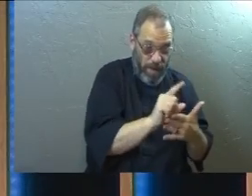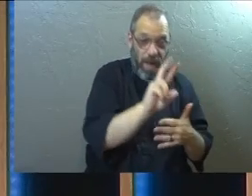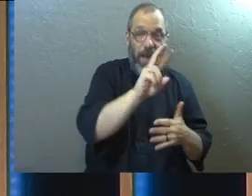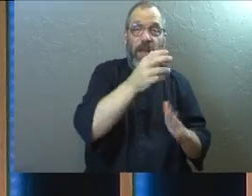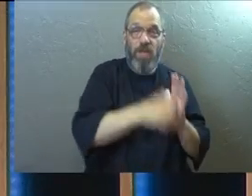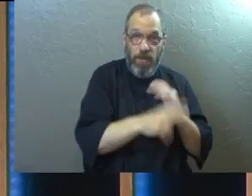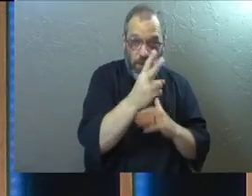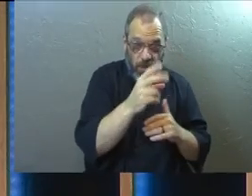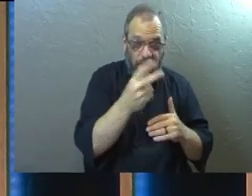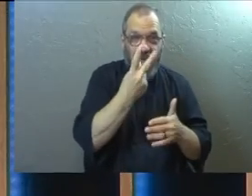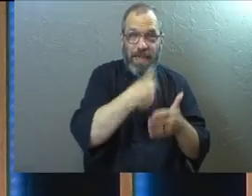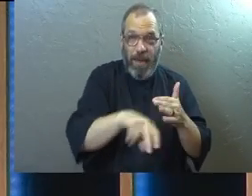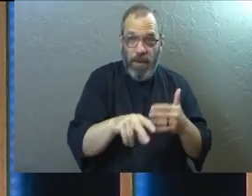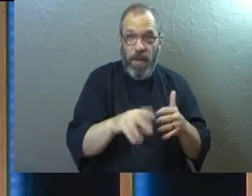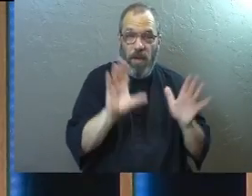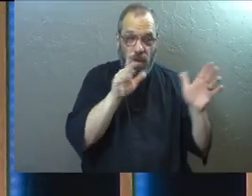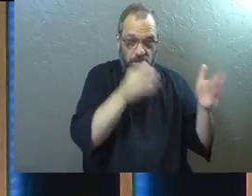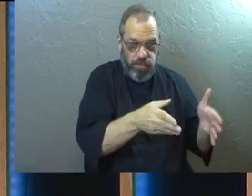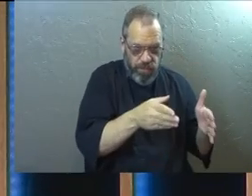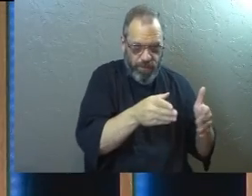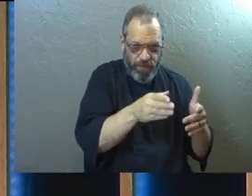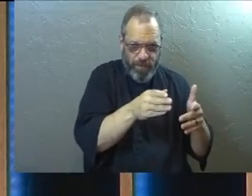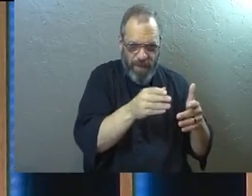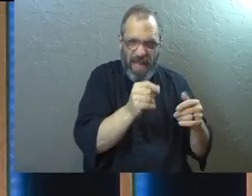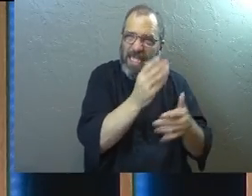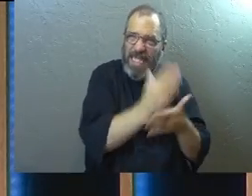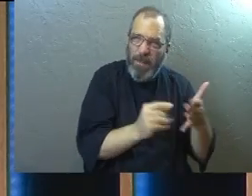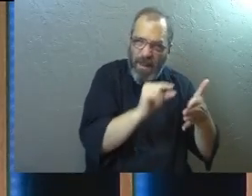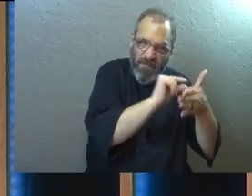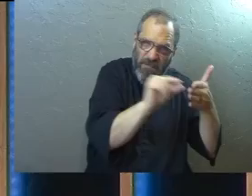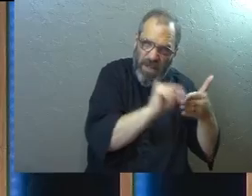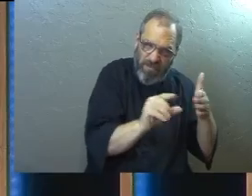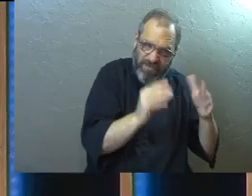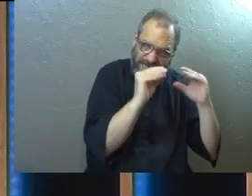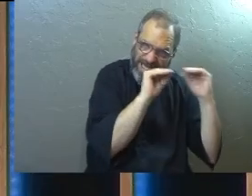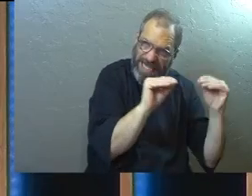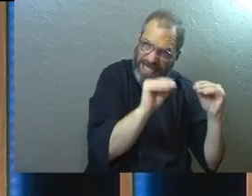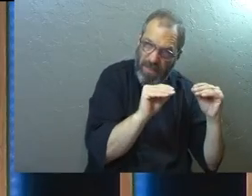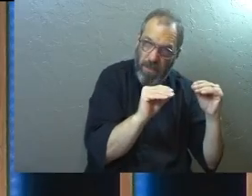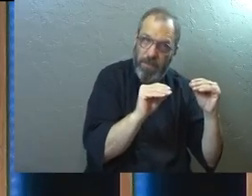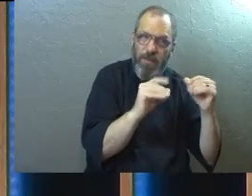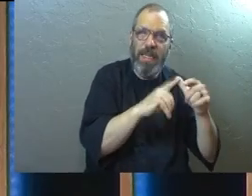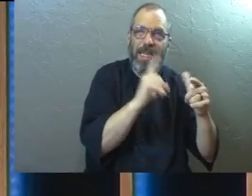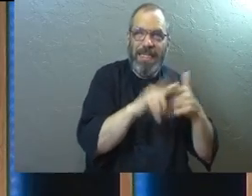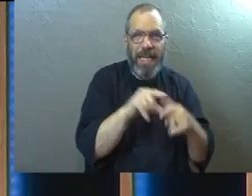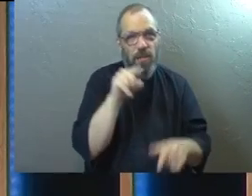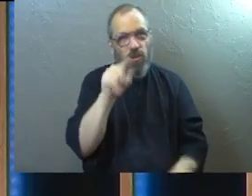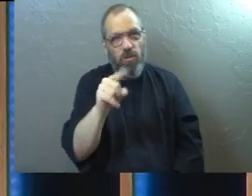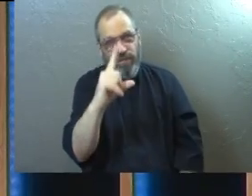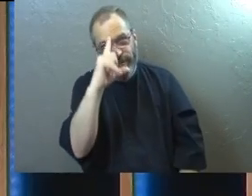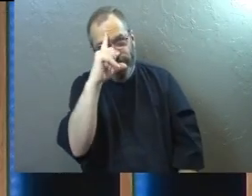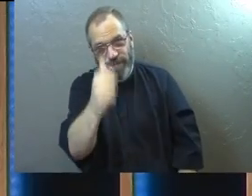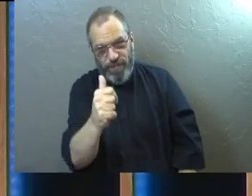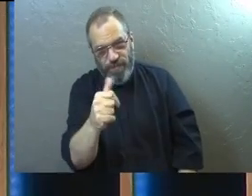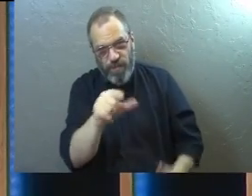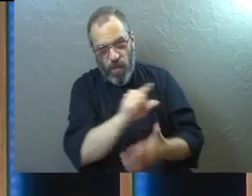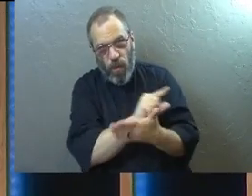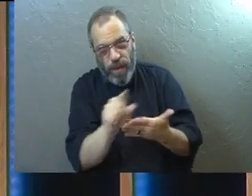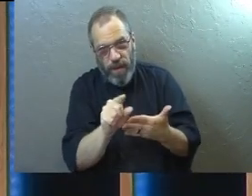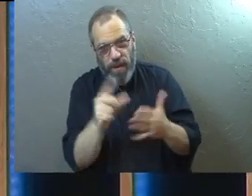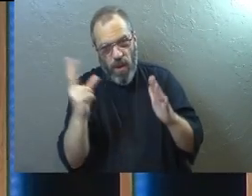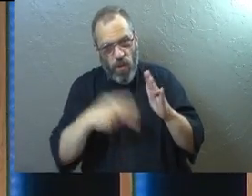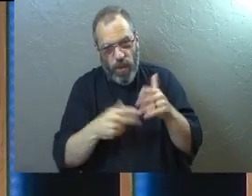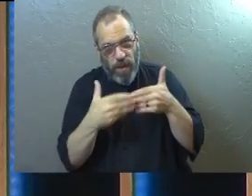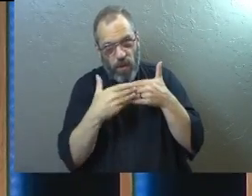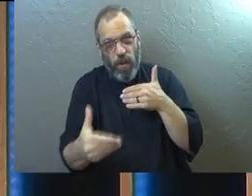way that we do this is we're going to draw the focus in a certain number of verses that we really want to teach around. And then you're kind of on your own throughout the rest of the